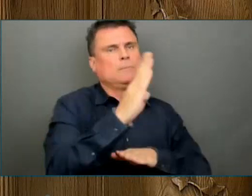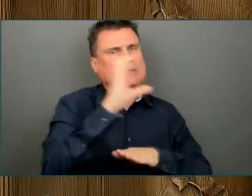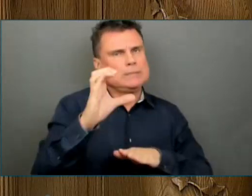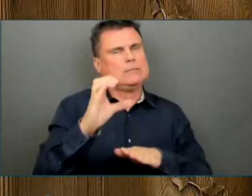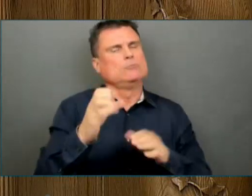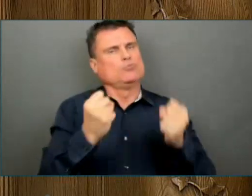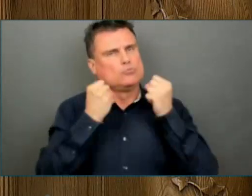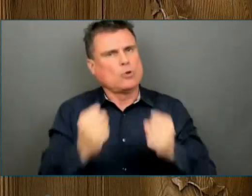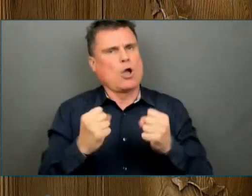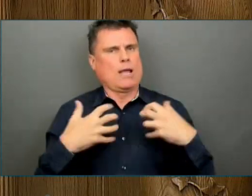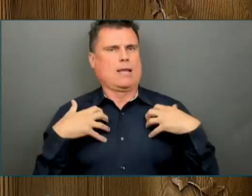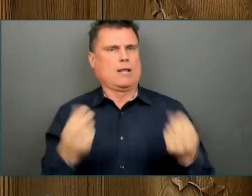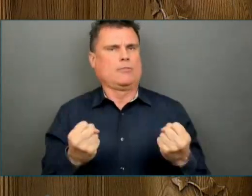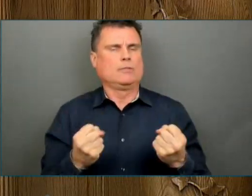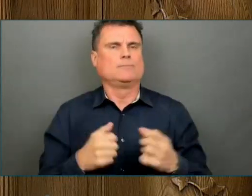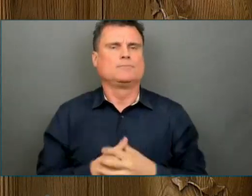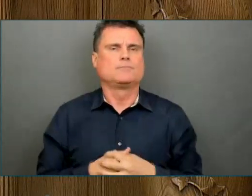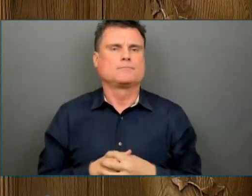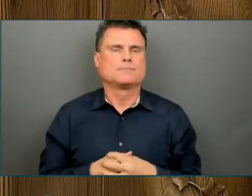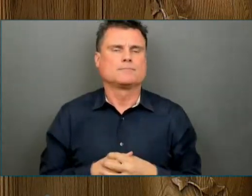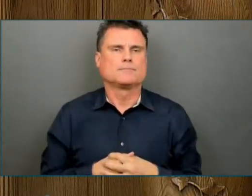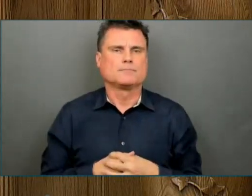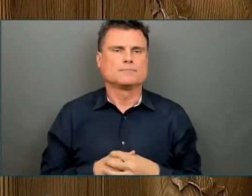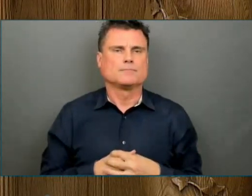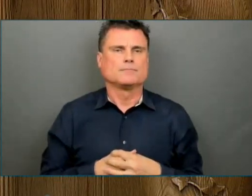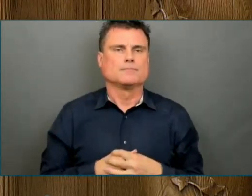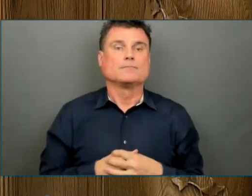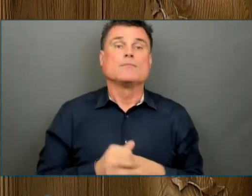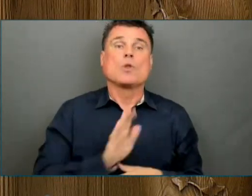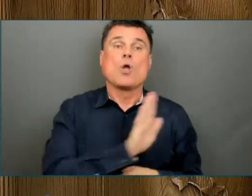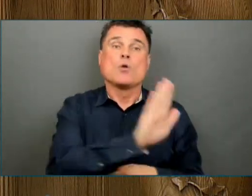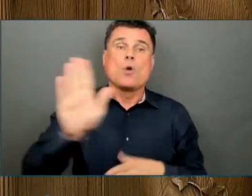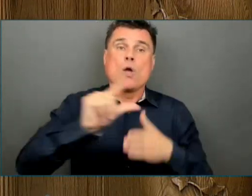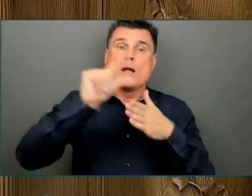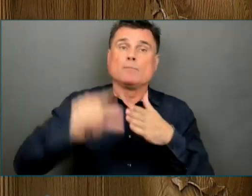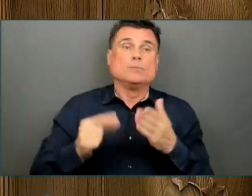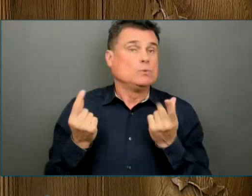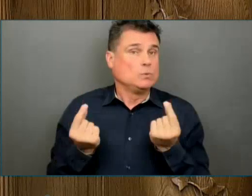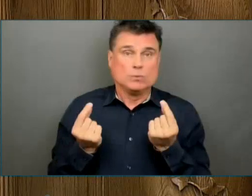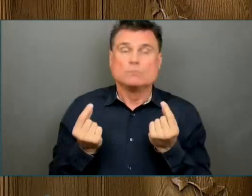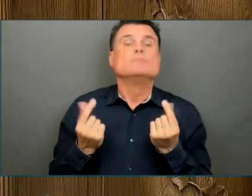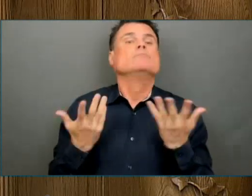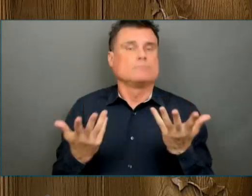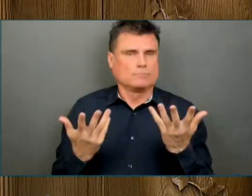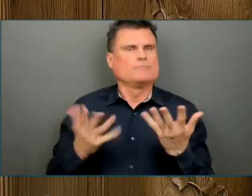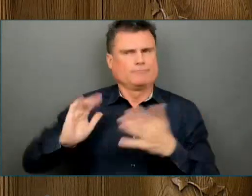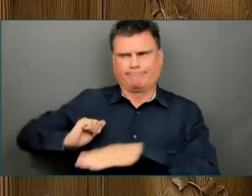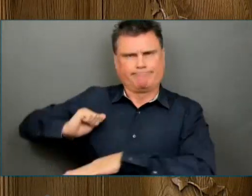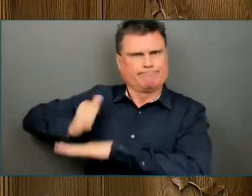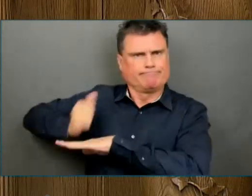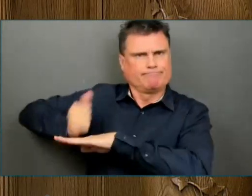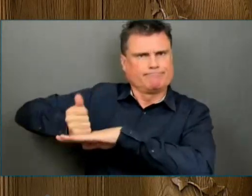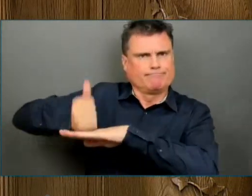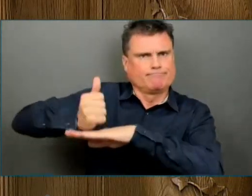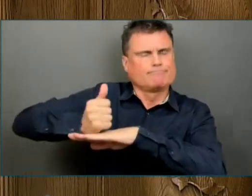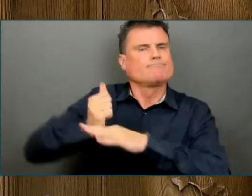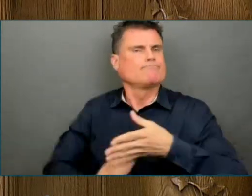personalised healthcare closer to home. While much has been accomplished, there is a lot more to do.